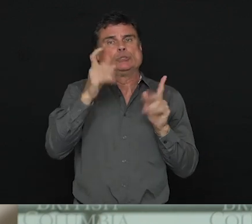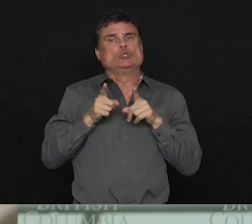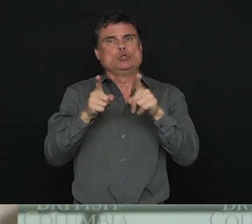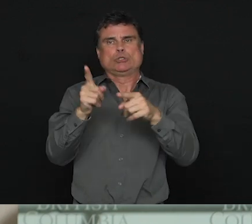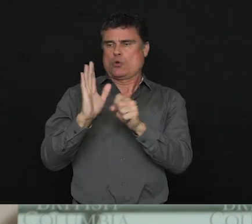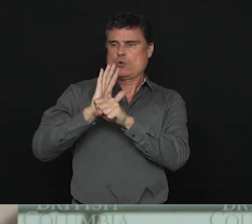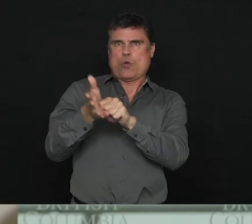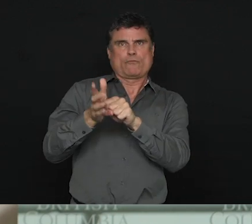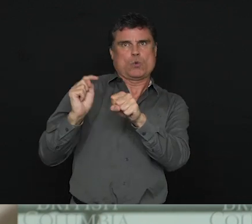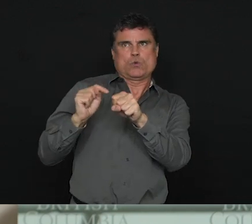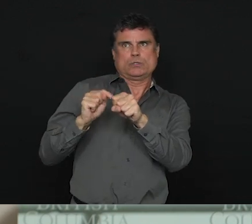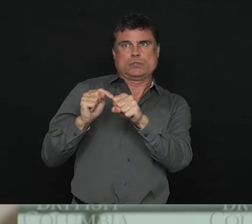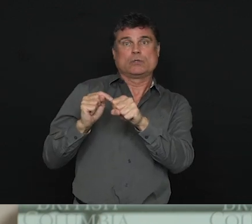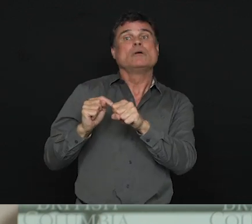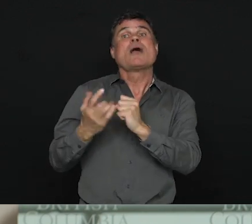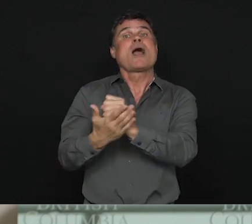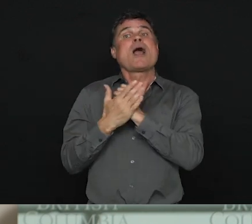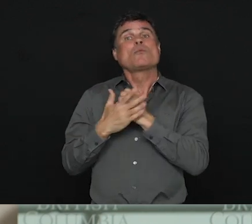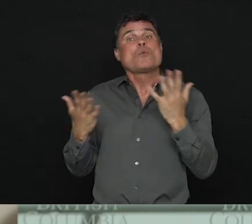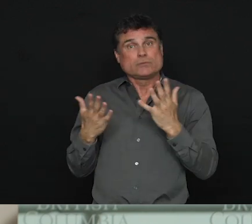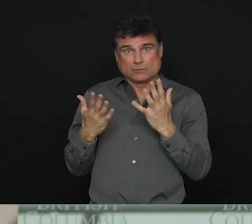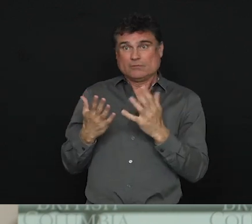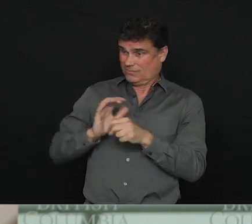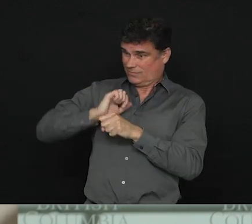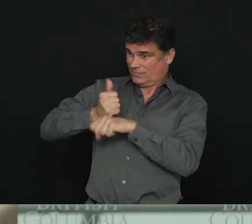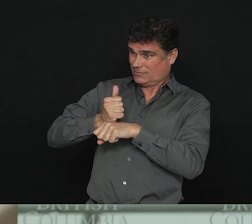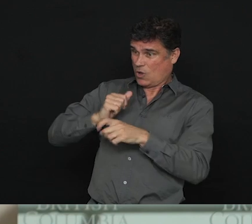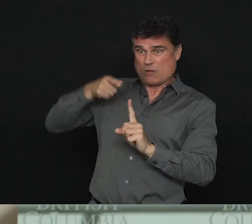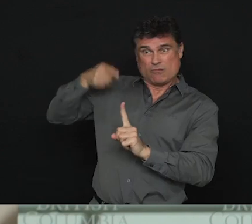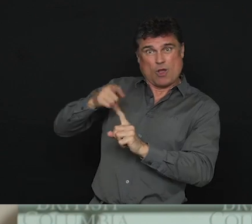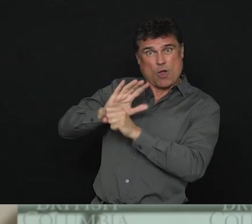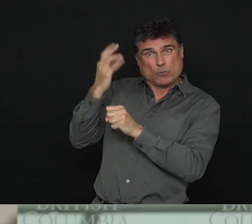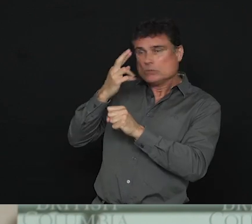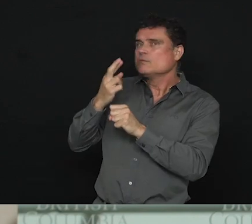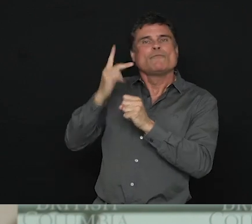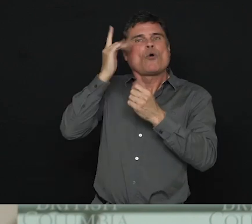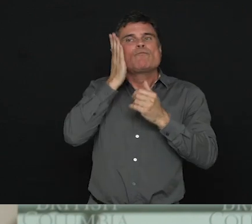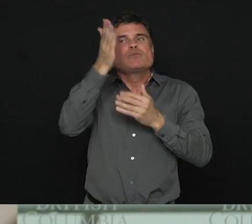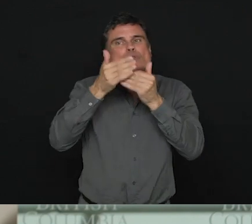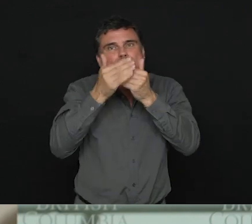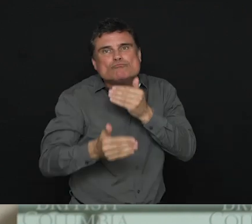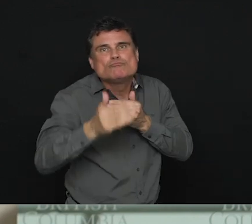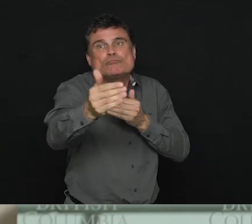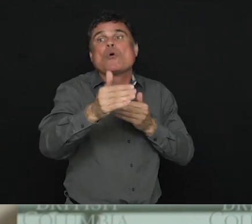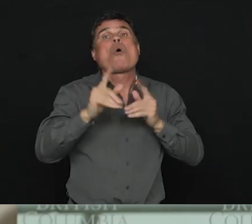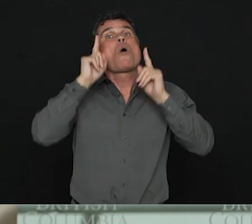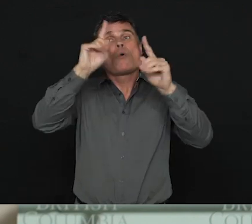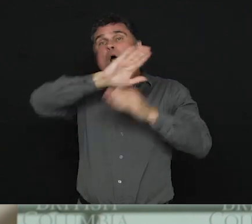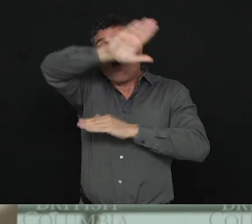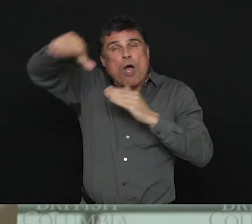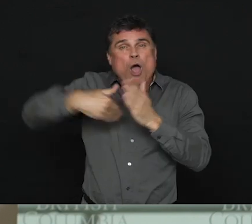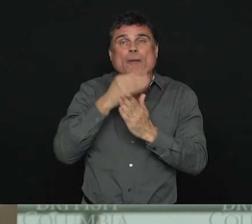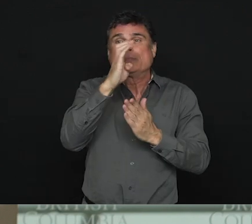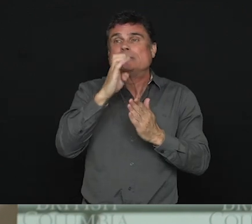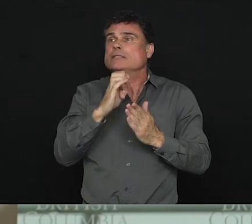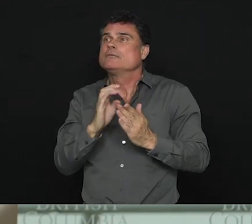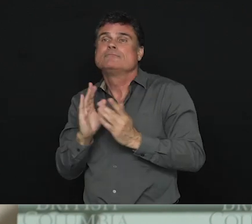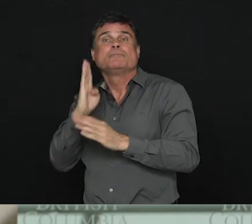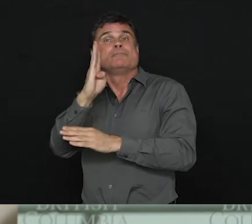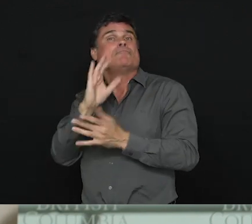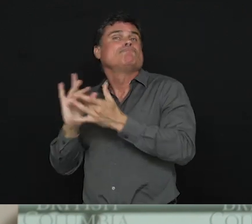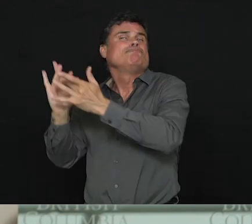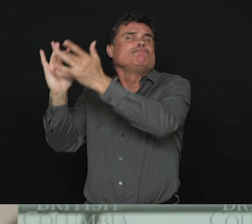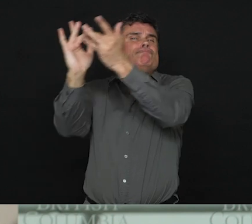where all people in British Columbia have access to high-speed internet. This work continues through our Connecting